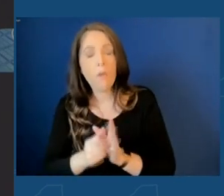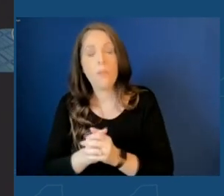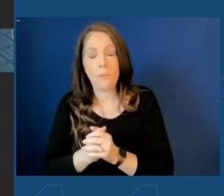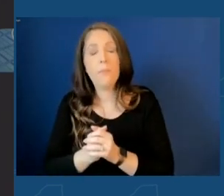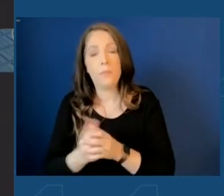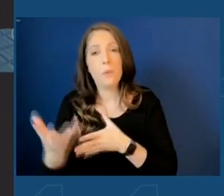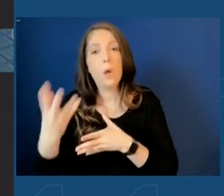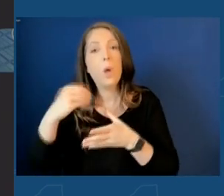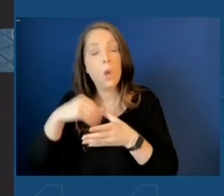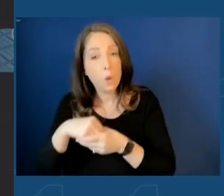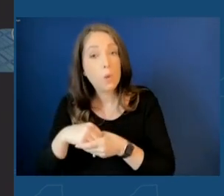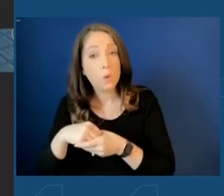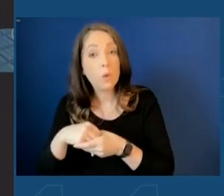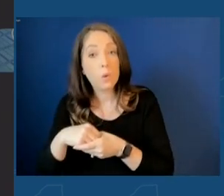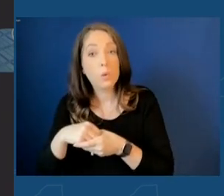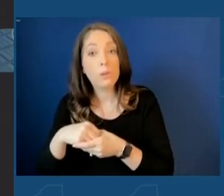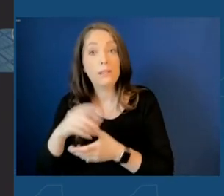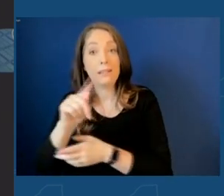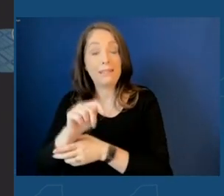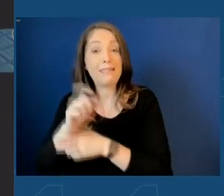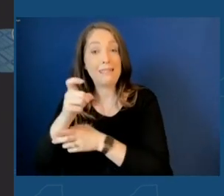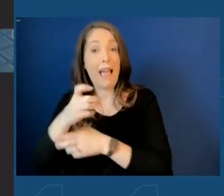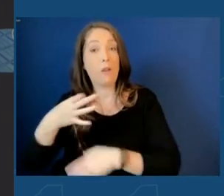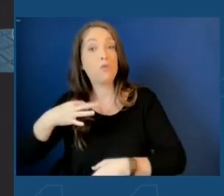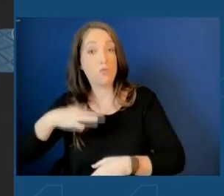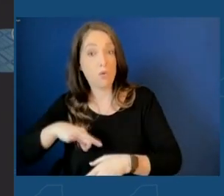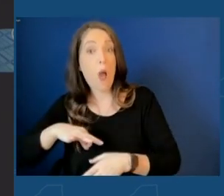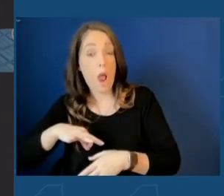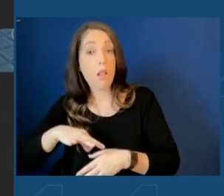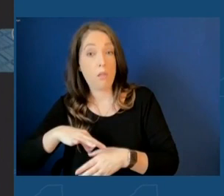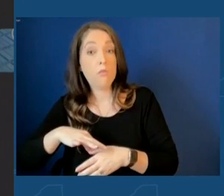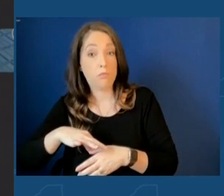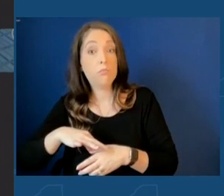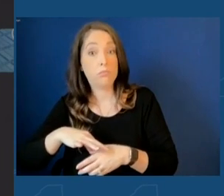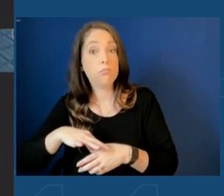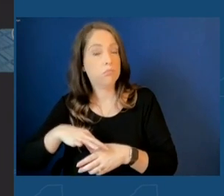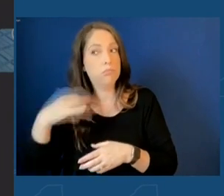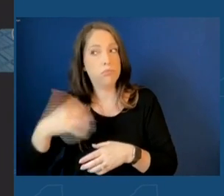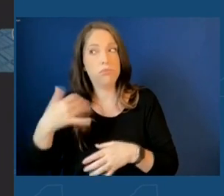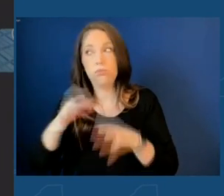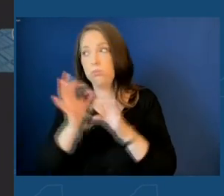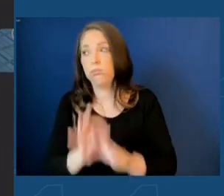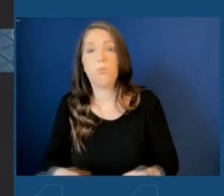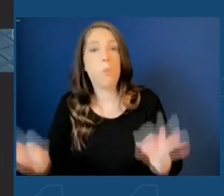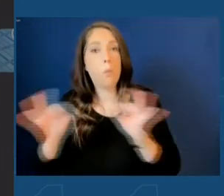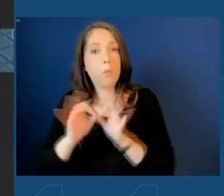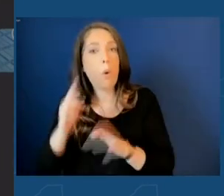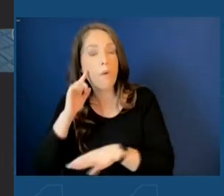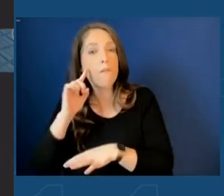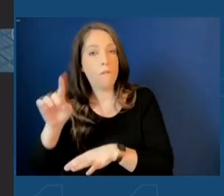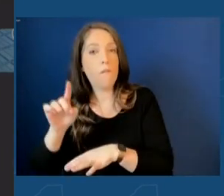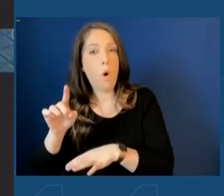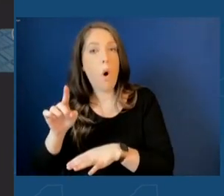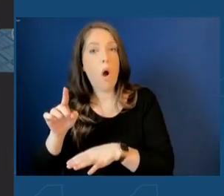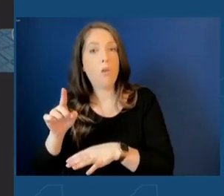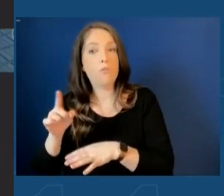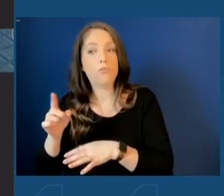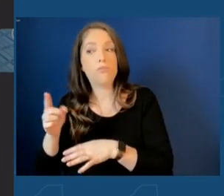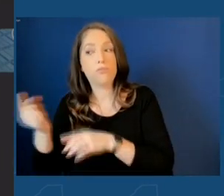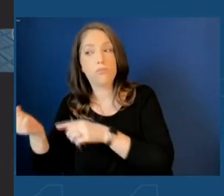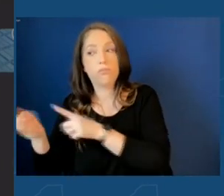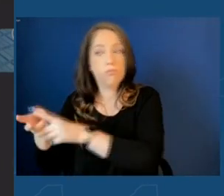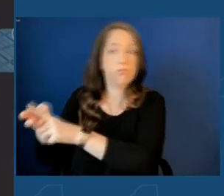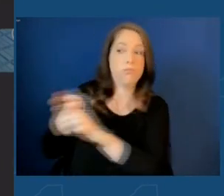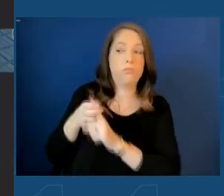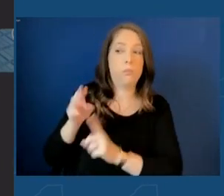including getting the tax credit, the investment tax credit, so vital to bringing Micron here. And